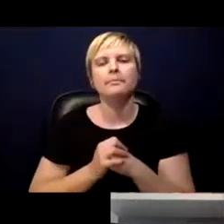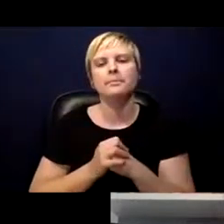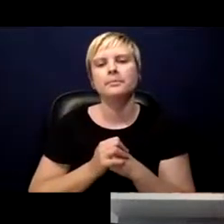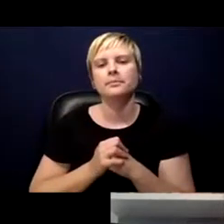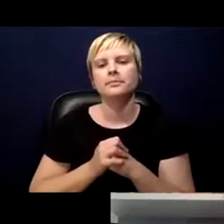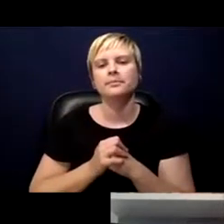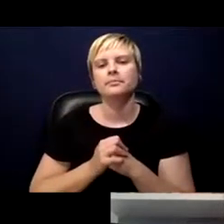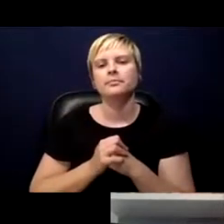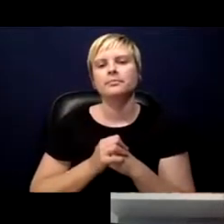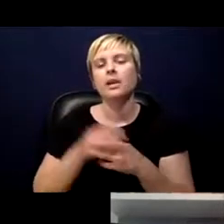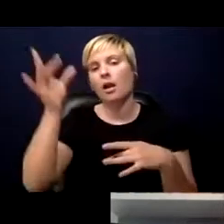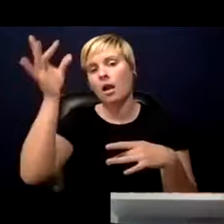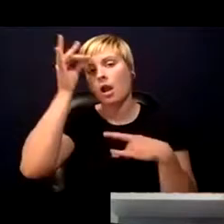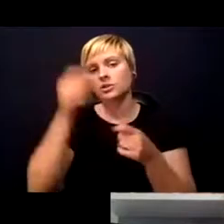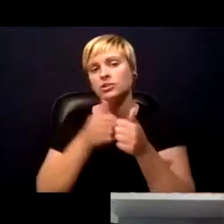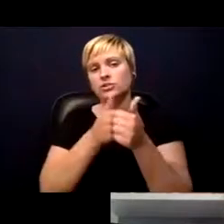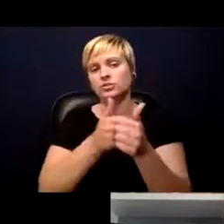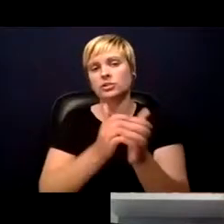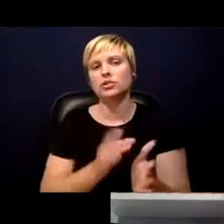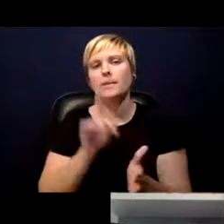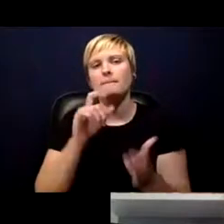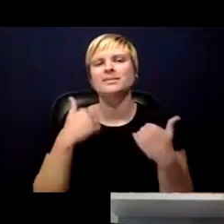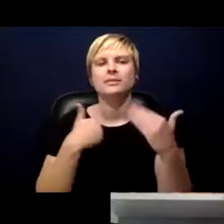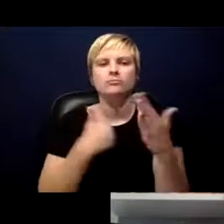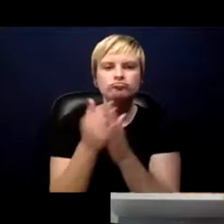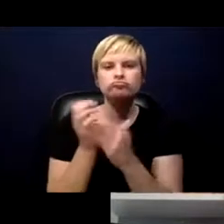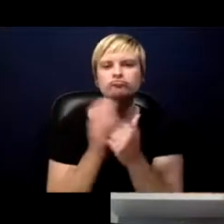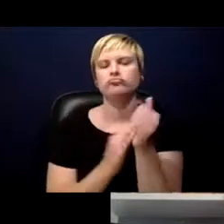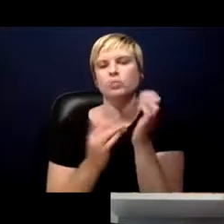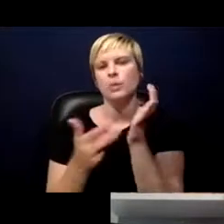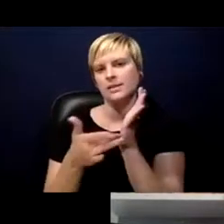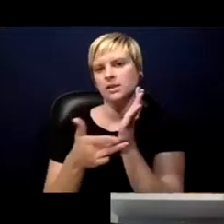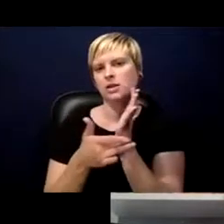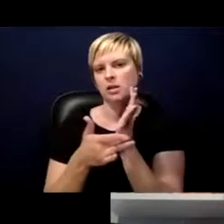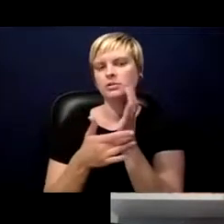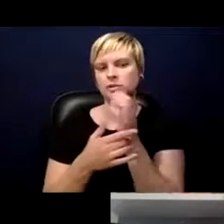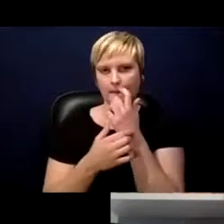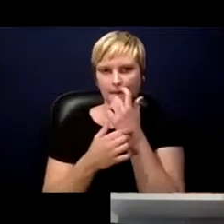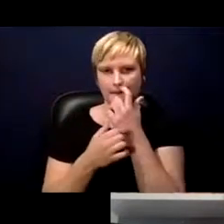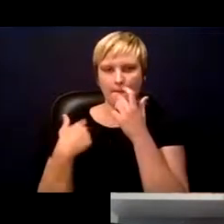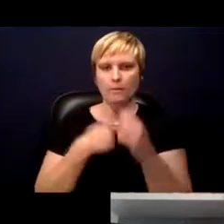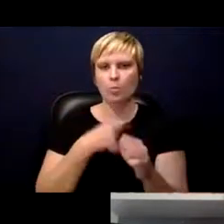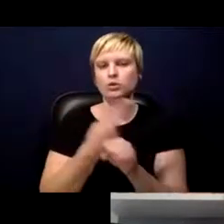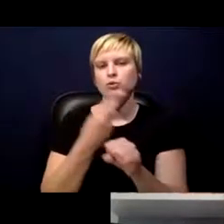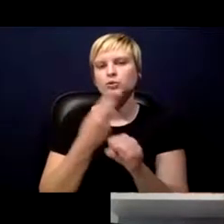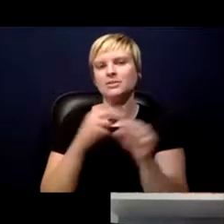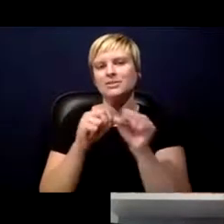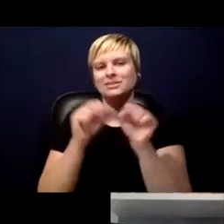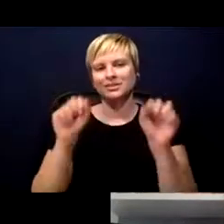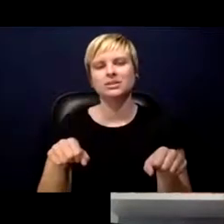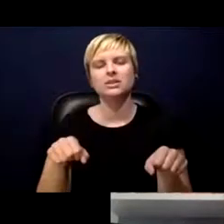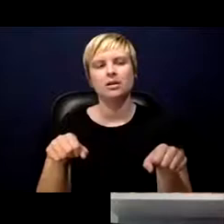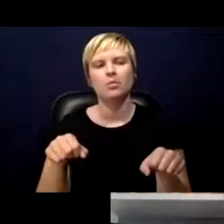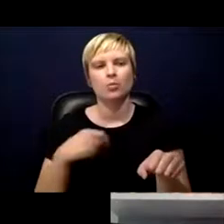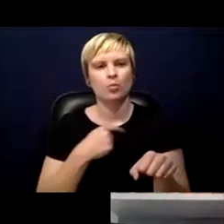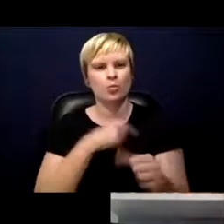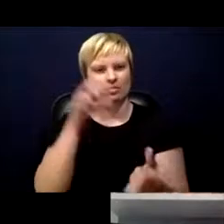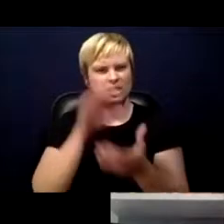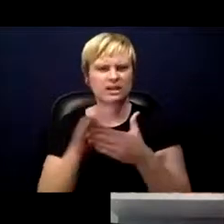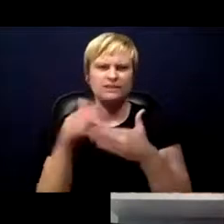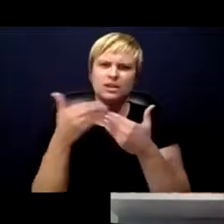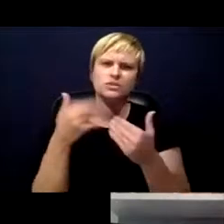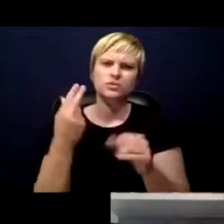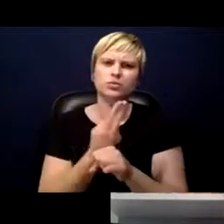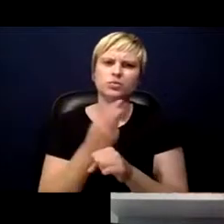Contact tracers need to have a good comfort level with technology because we are using a system which we believe will be easy to use but